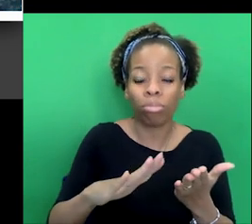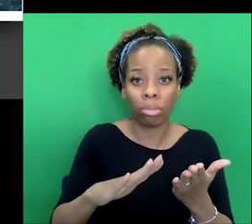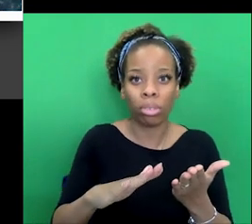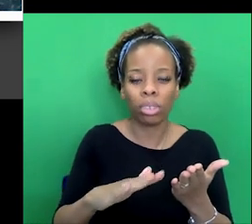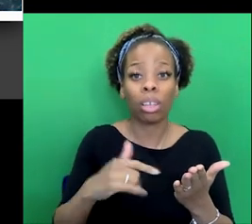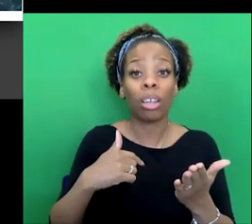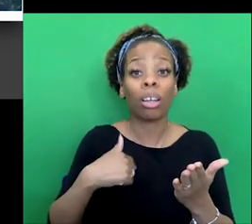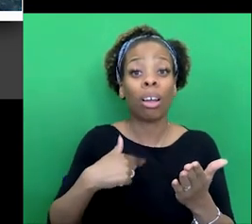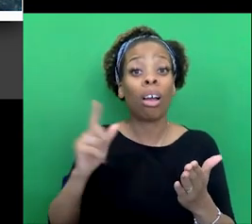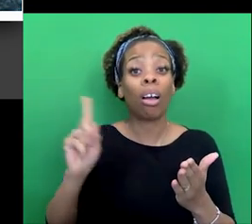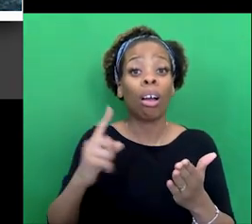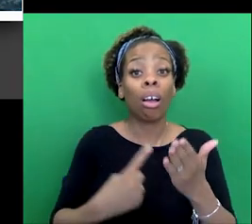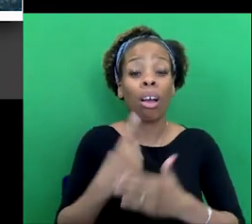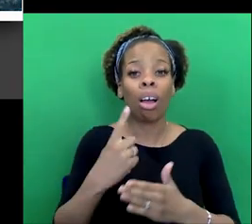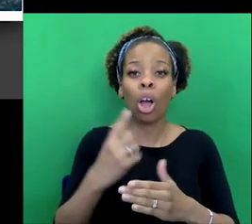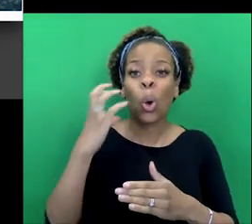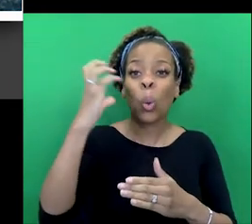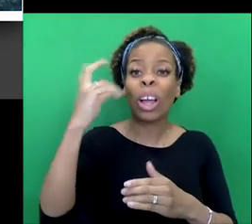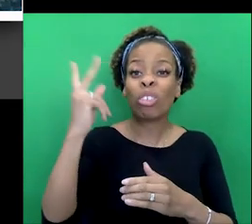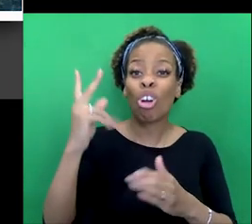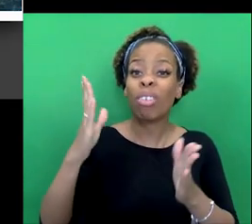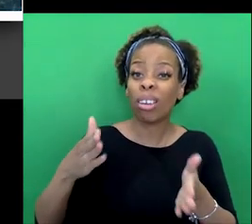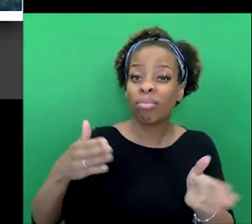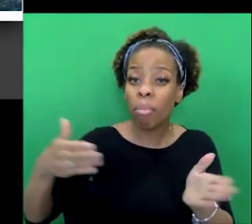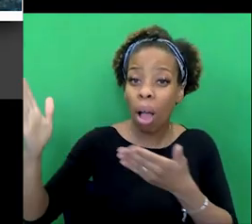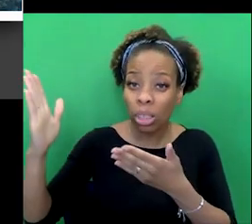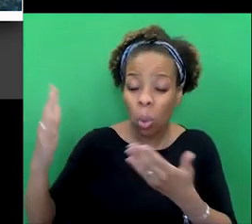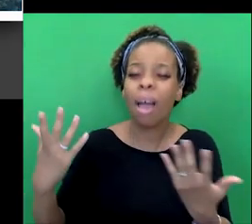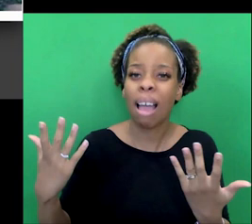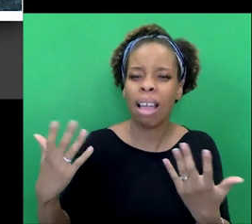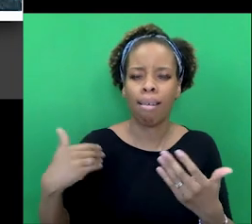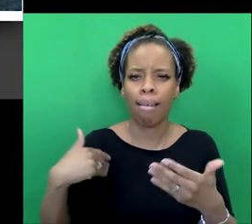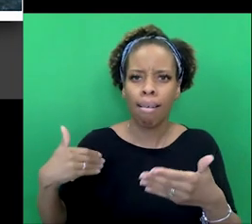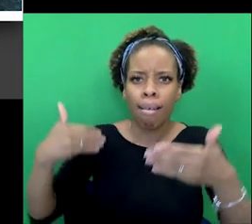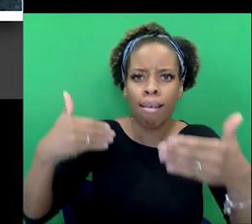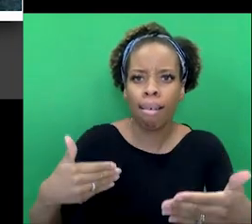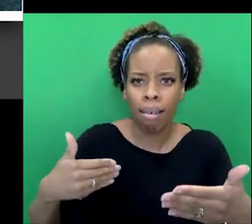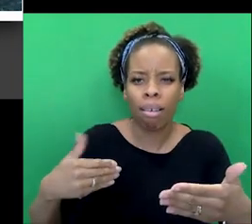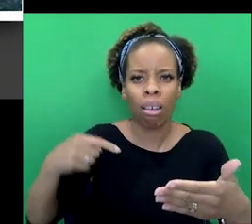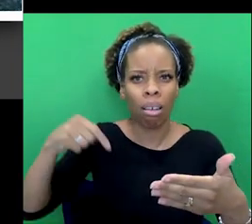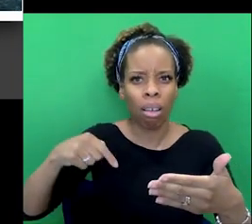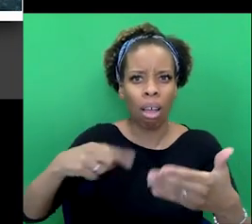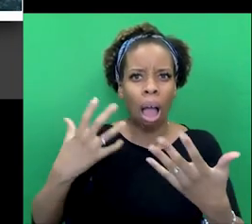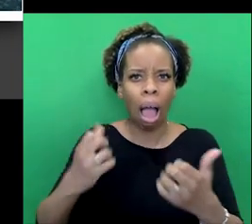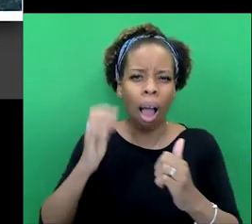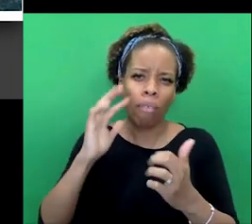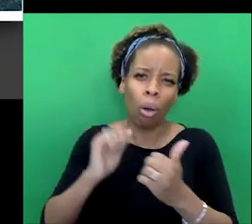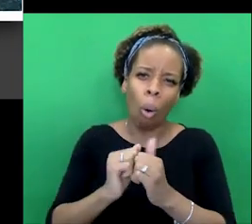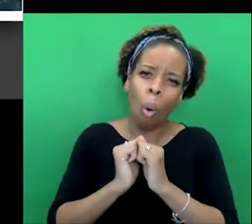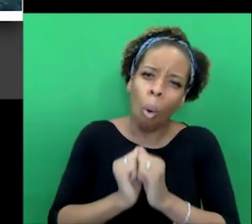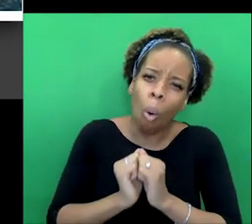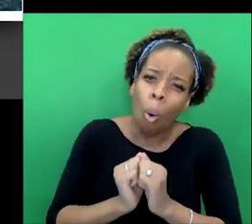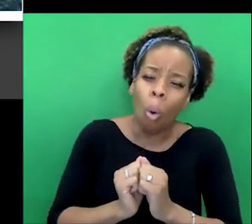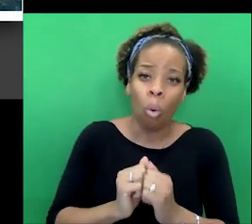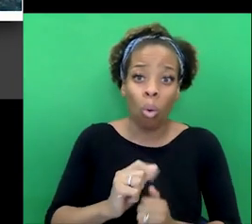-Victorian age at that stage, Queen Victoria was dead. But it was a, there was a sense of nostalgia. I think he was, he was